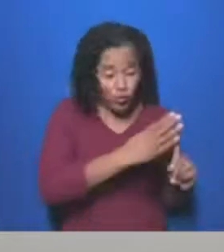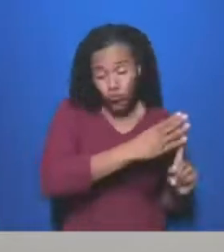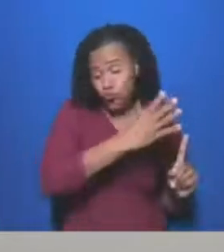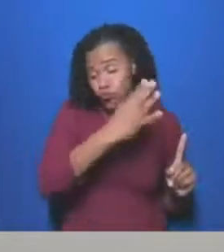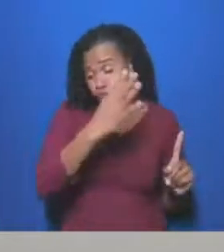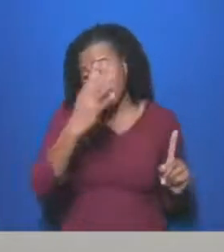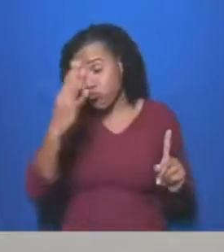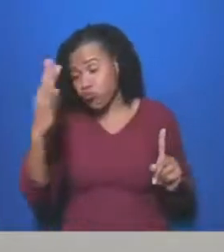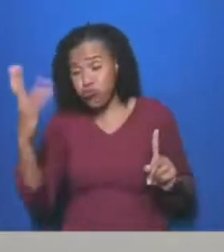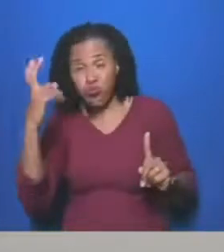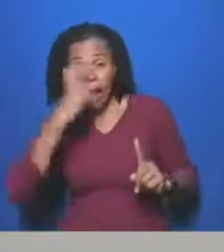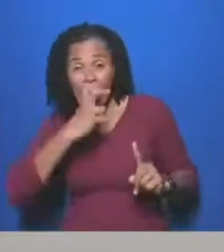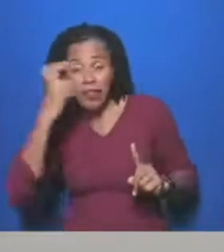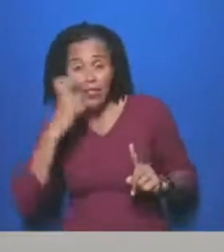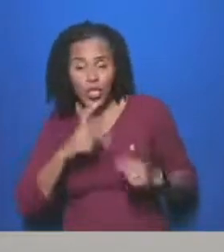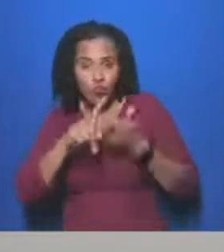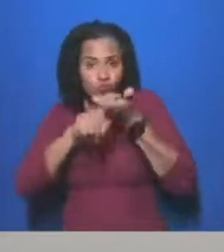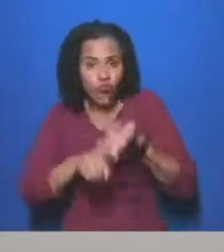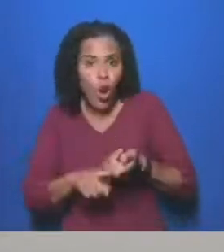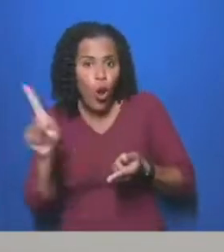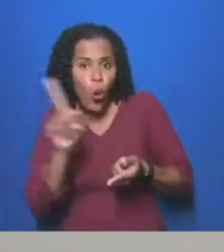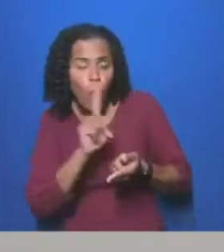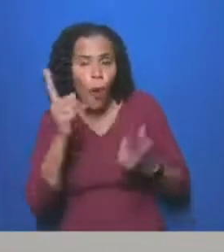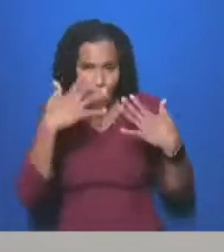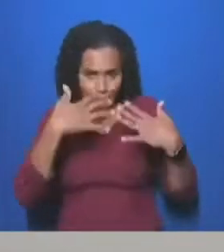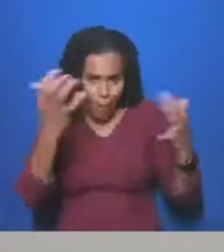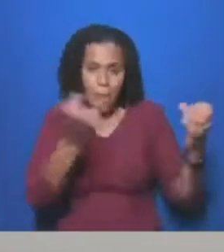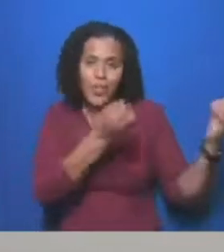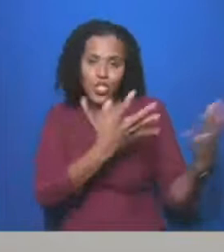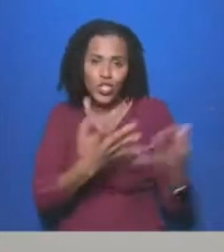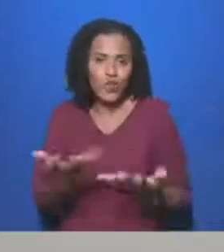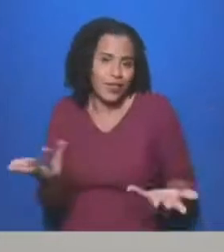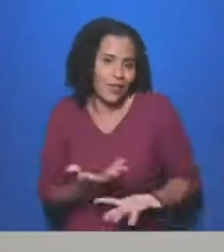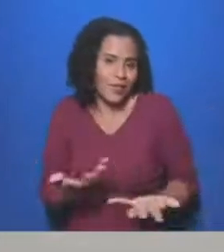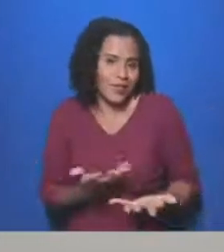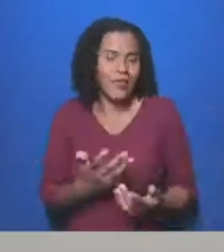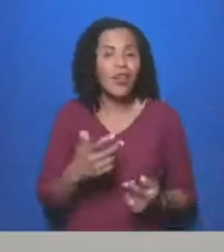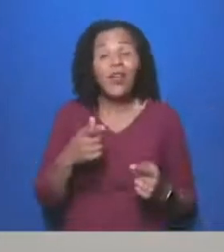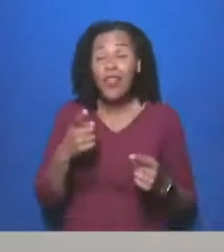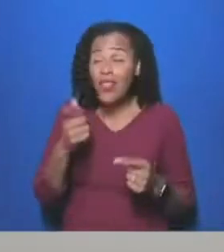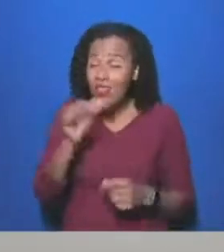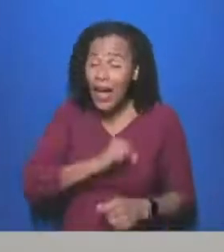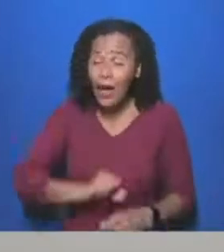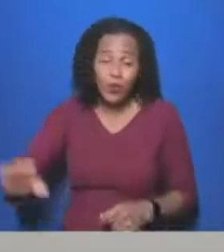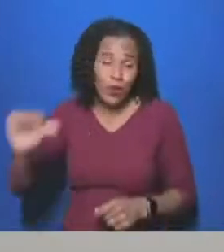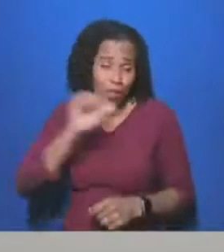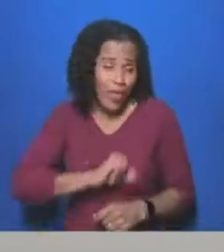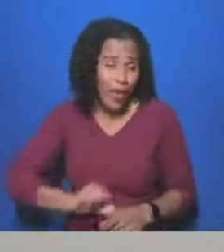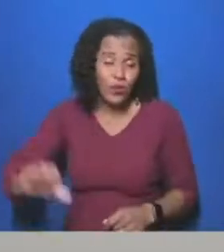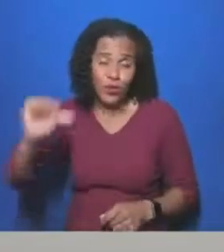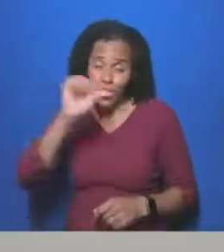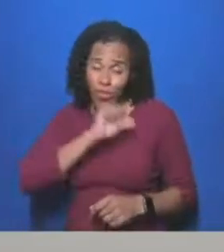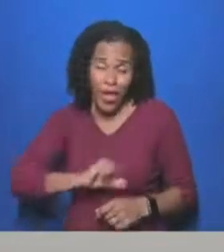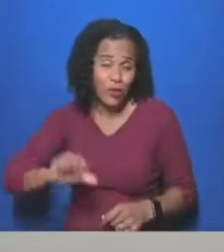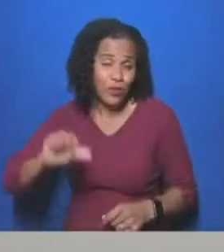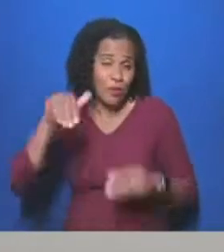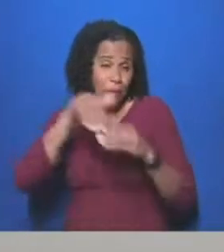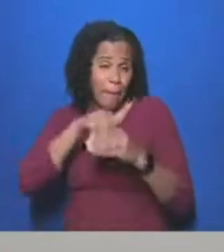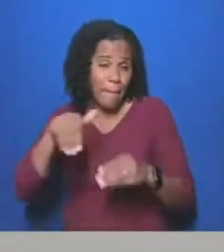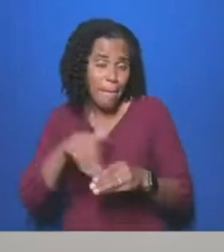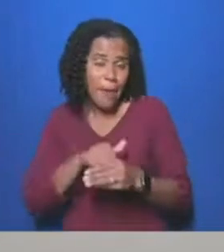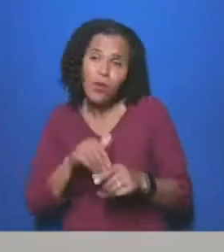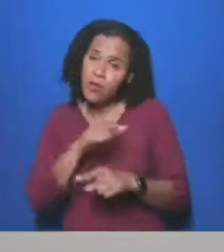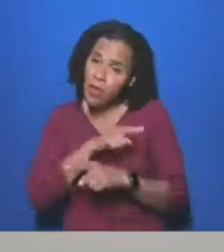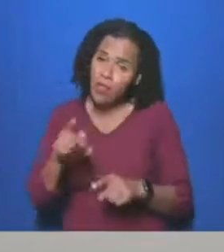on those values, our values. Thousands of our members have put their own lives on the line as key workers during the